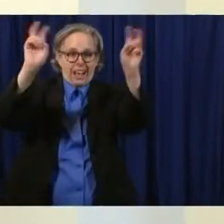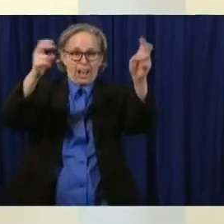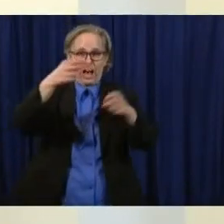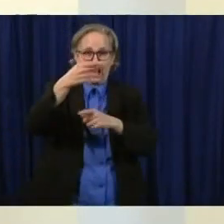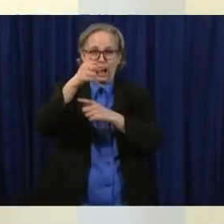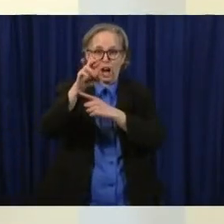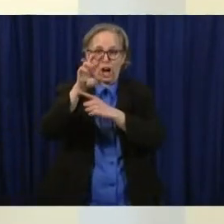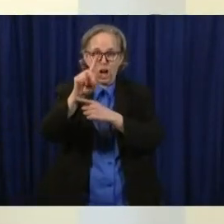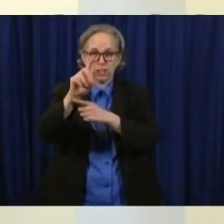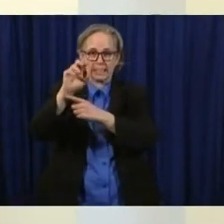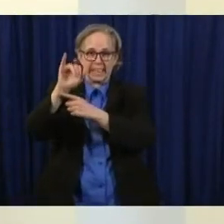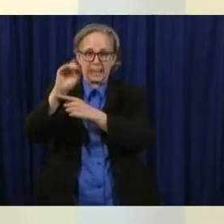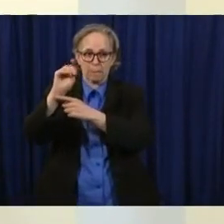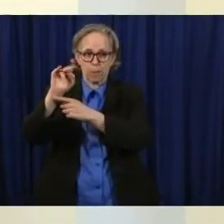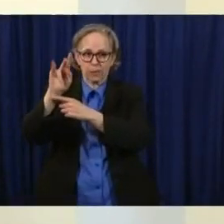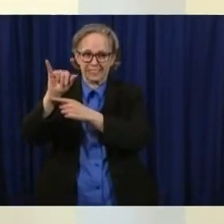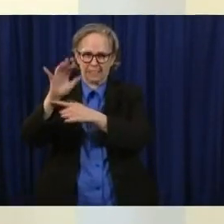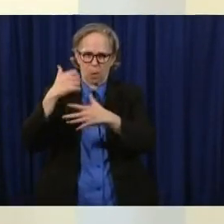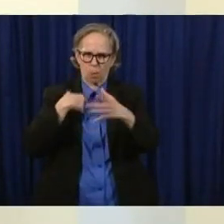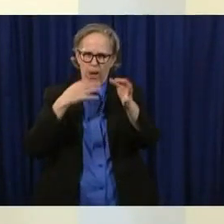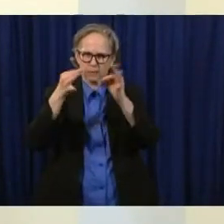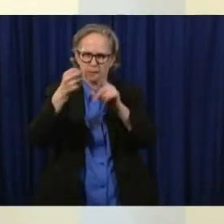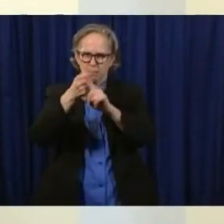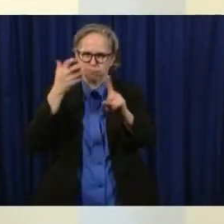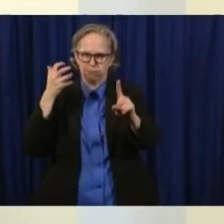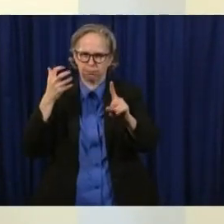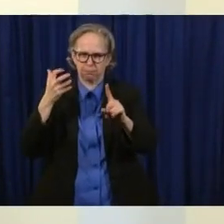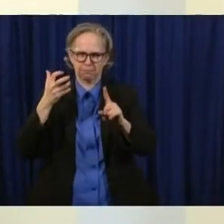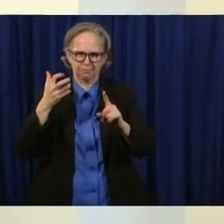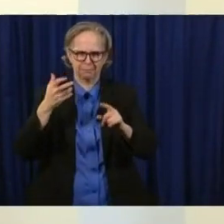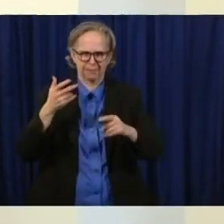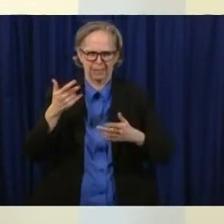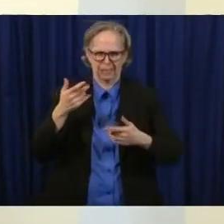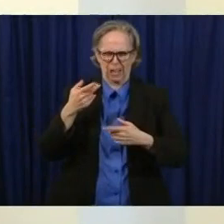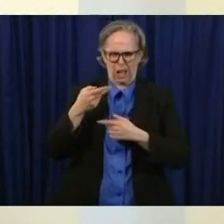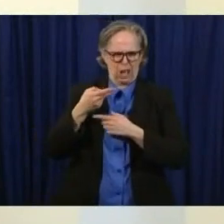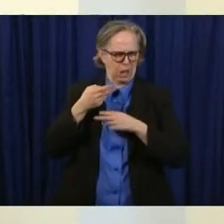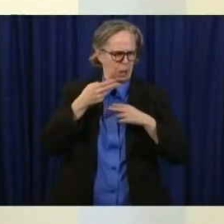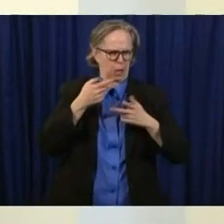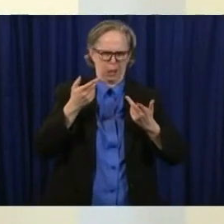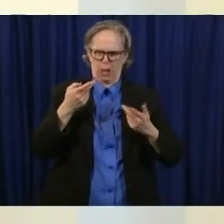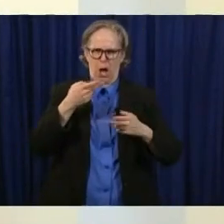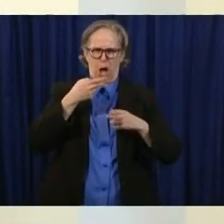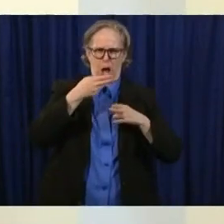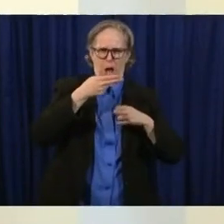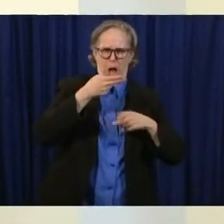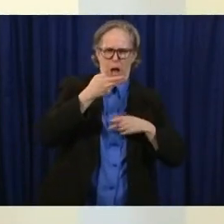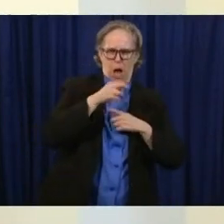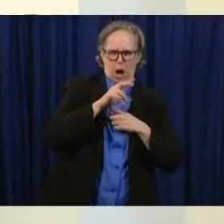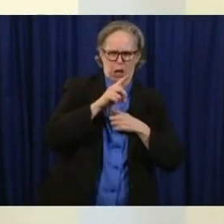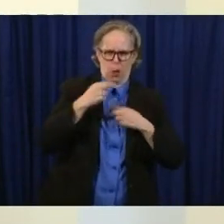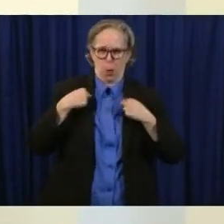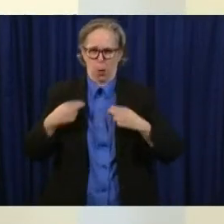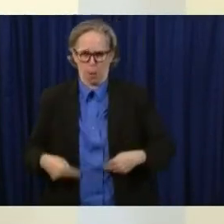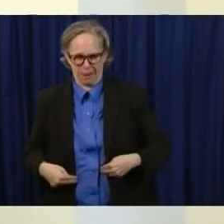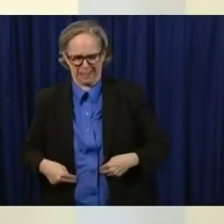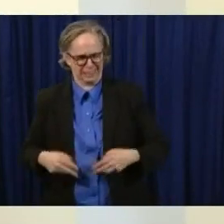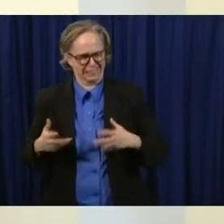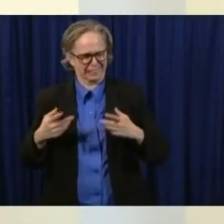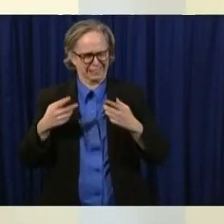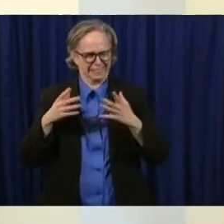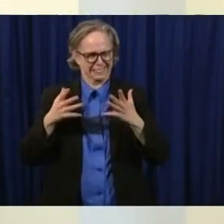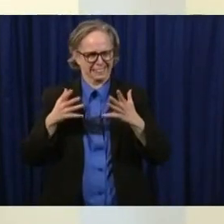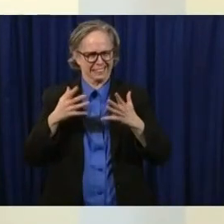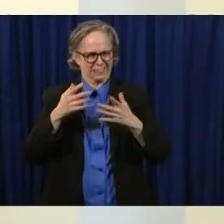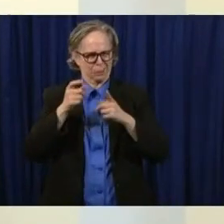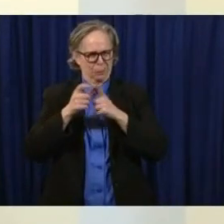a herd as humans but we are and you know even things like immunization we do it so that